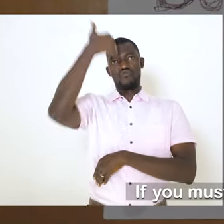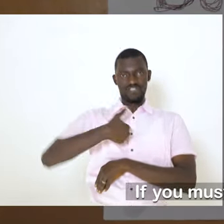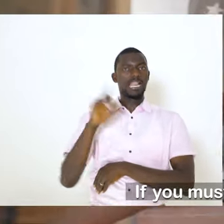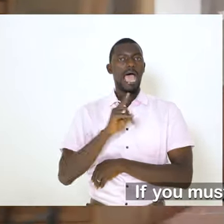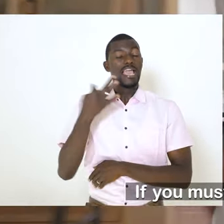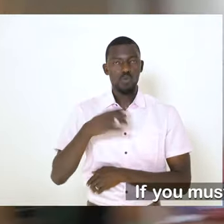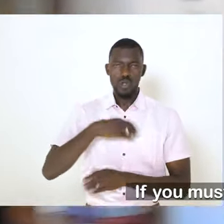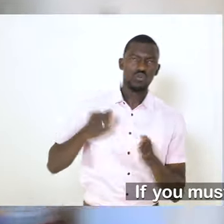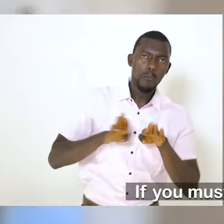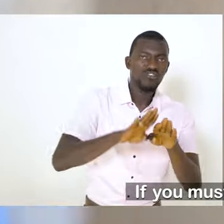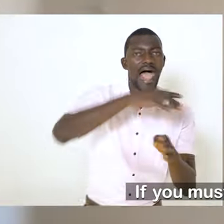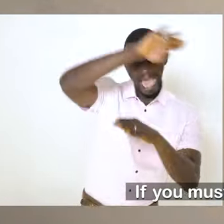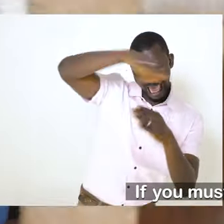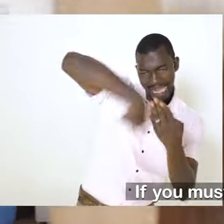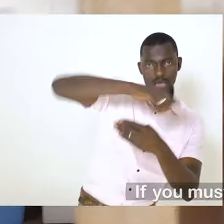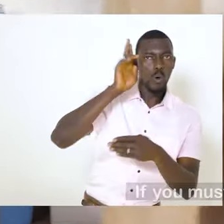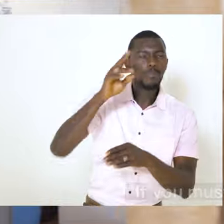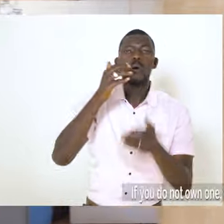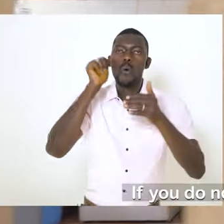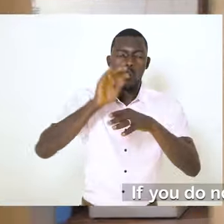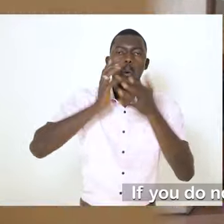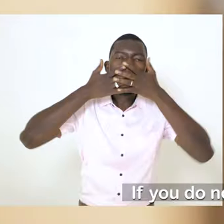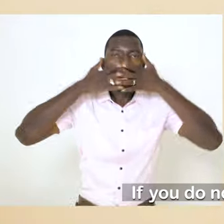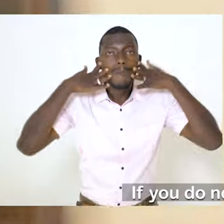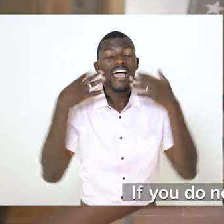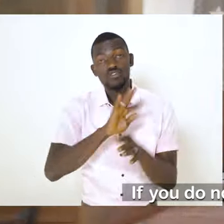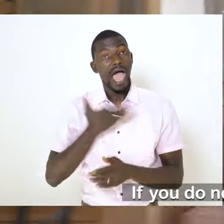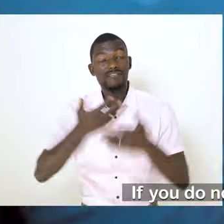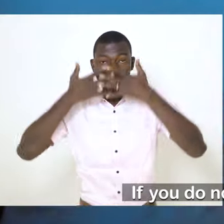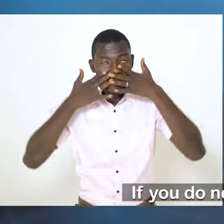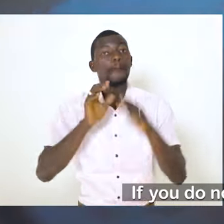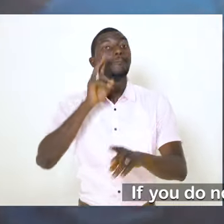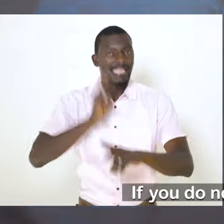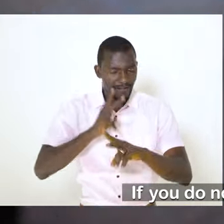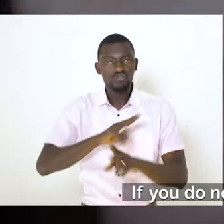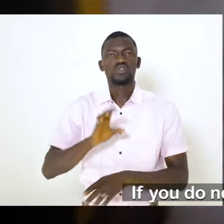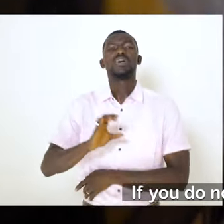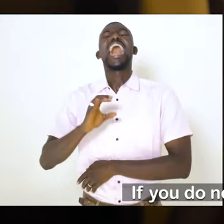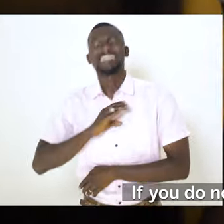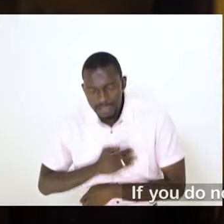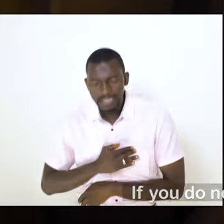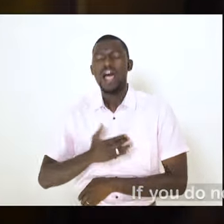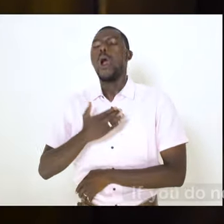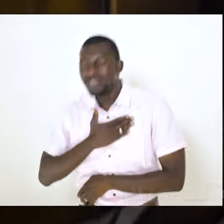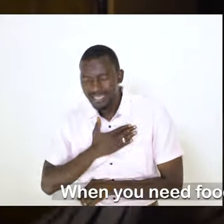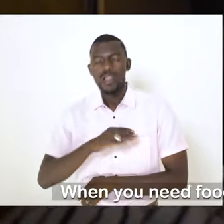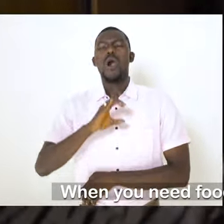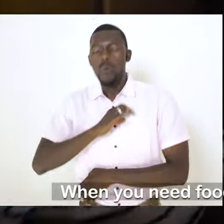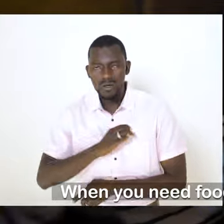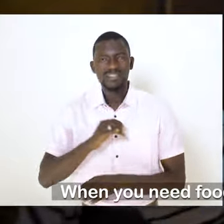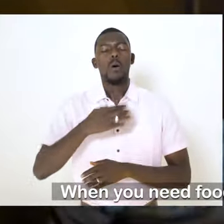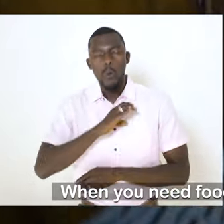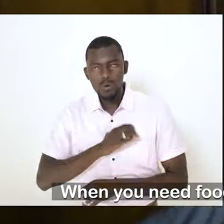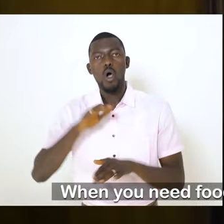If you have to move around your home, you should wear a face mask. If you do not own one, be careful to not sneeze or cough on others. When